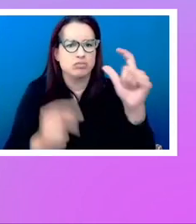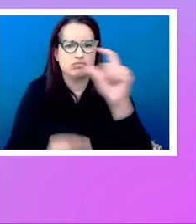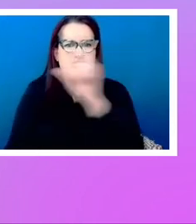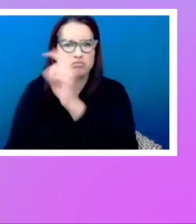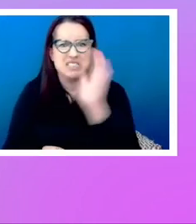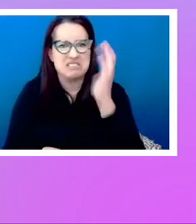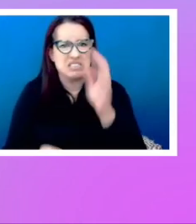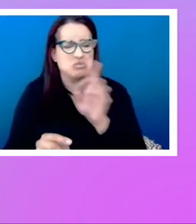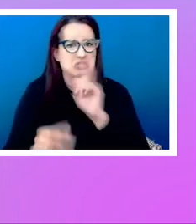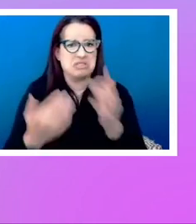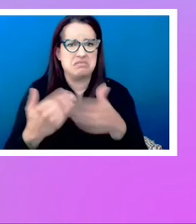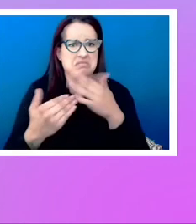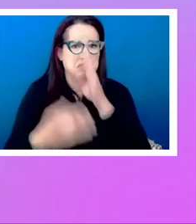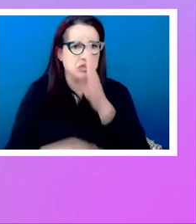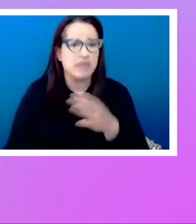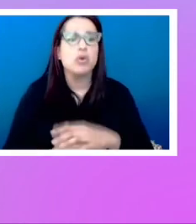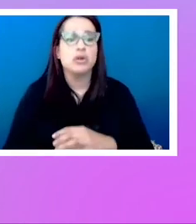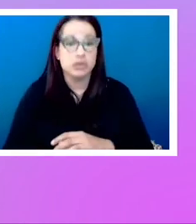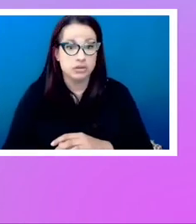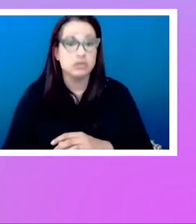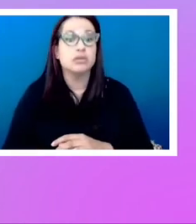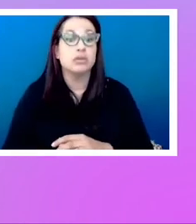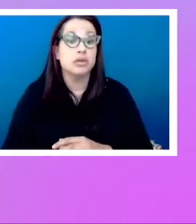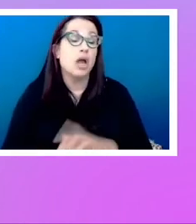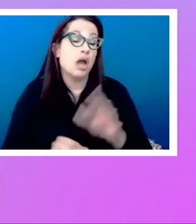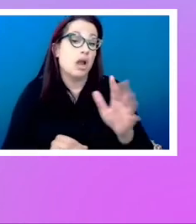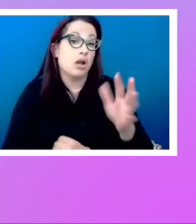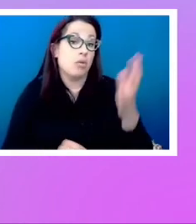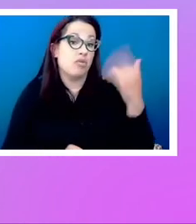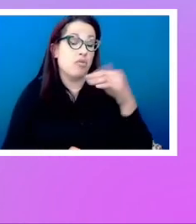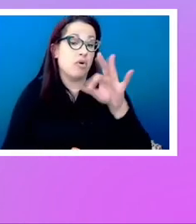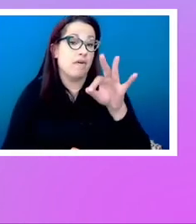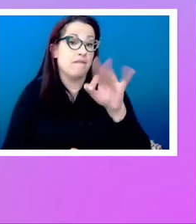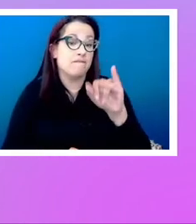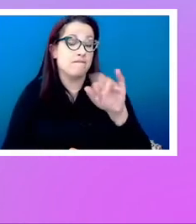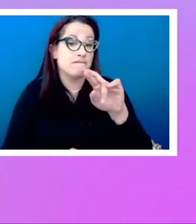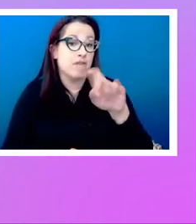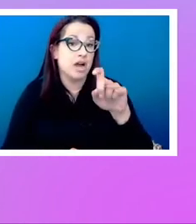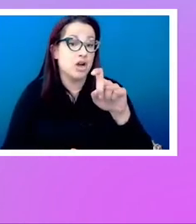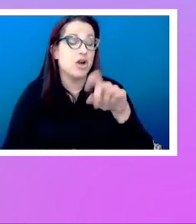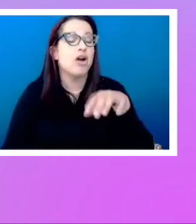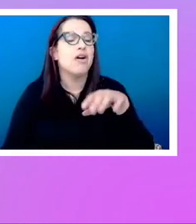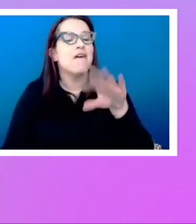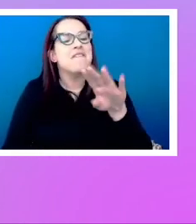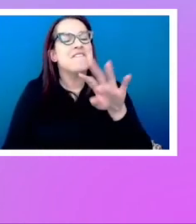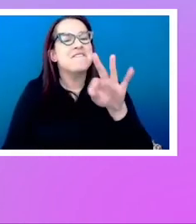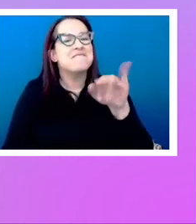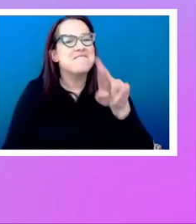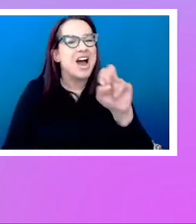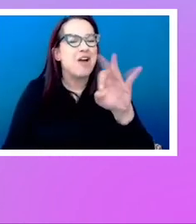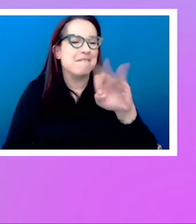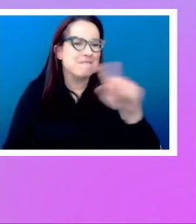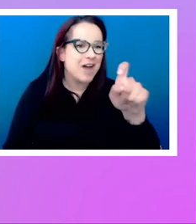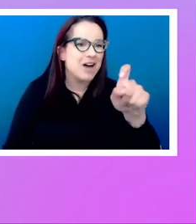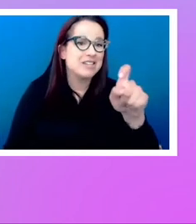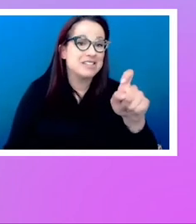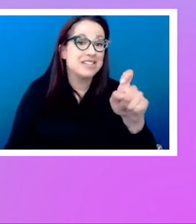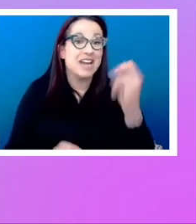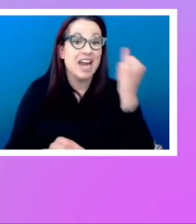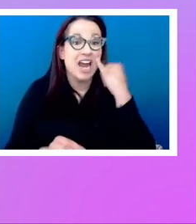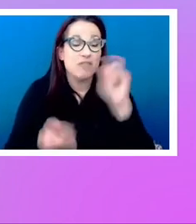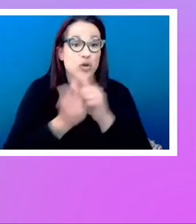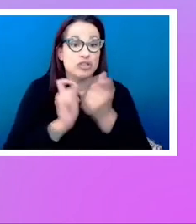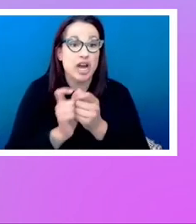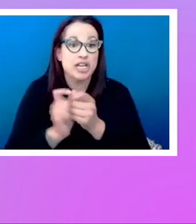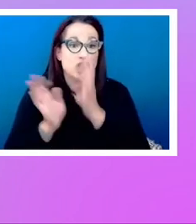And in fact, for a time, Firefox implemented Flexbox. If you change the order of items, it would change the order in which you tab through them. So